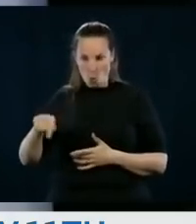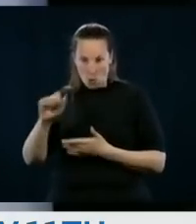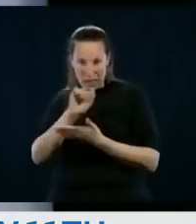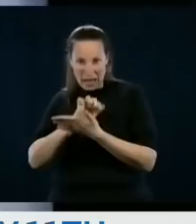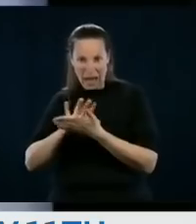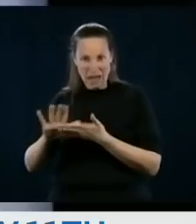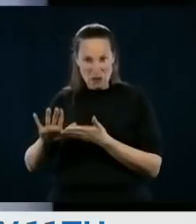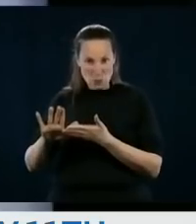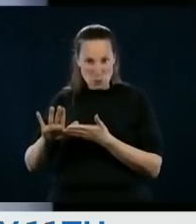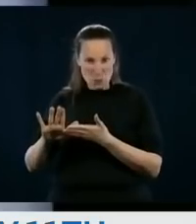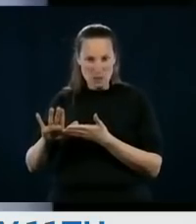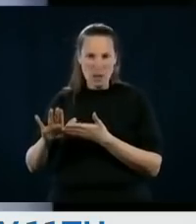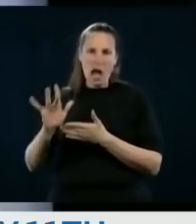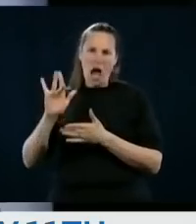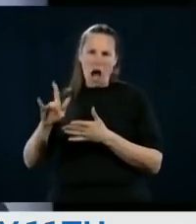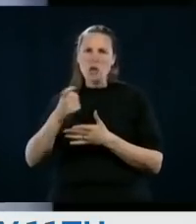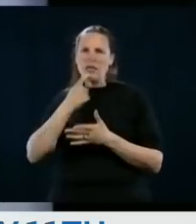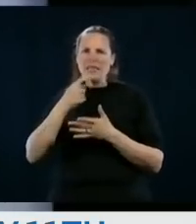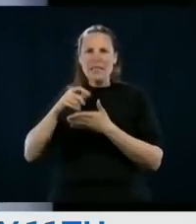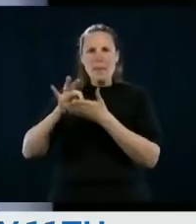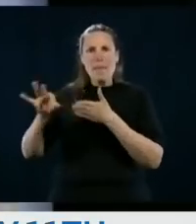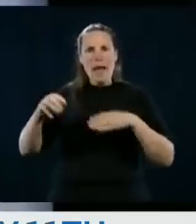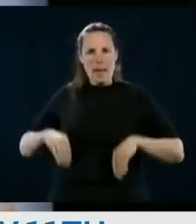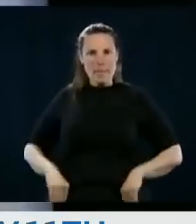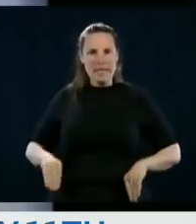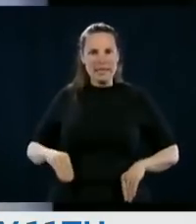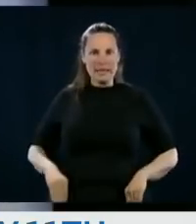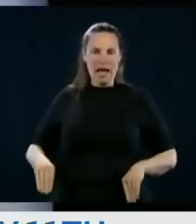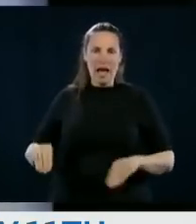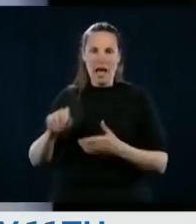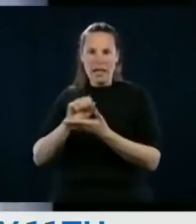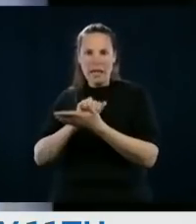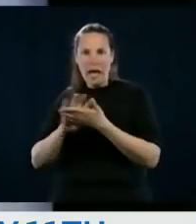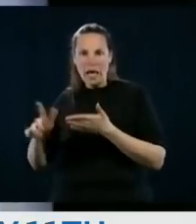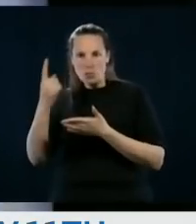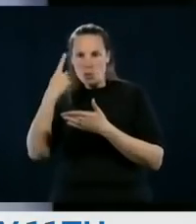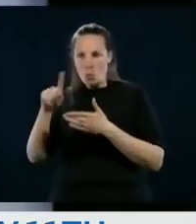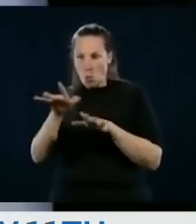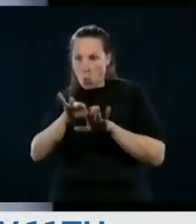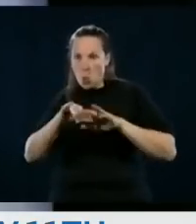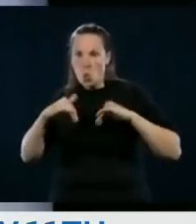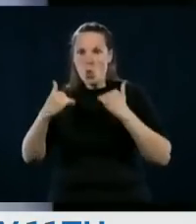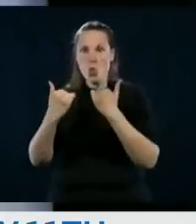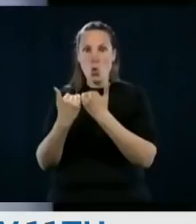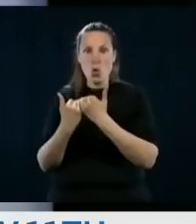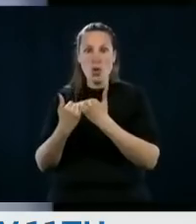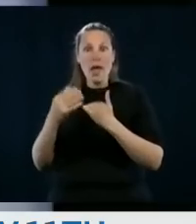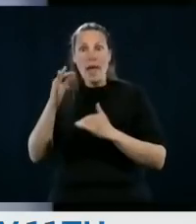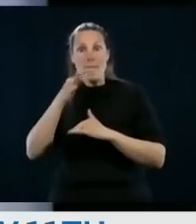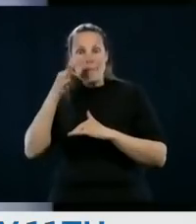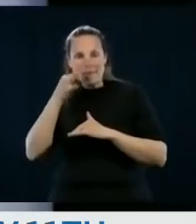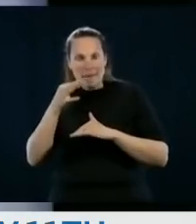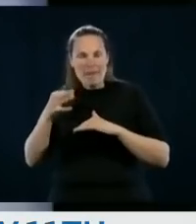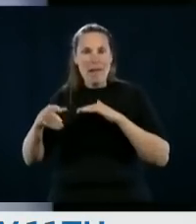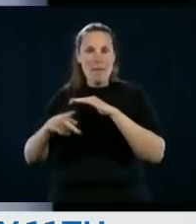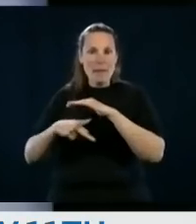be offering in that free of cost since it is a ministry that is paying for it, but freely for the entire school network, preschool,